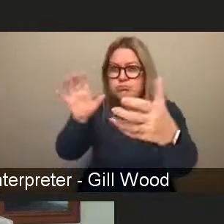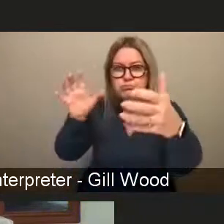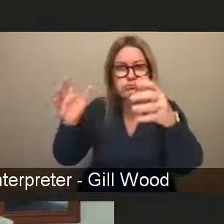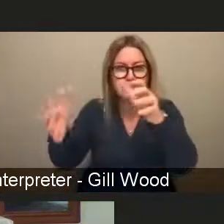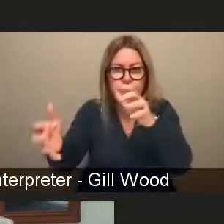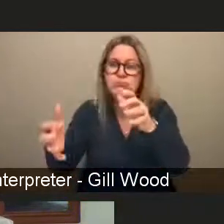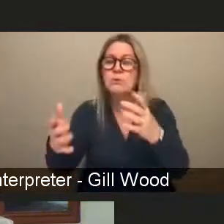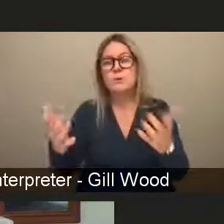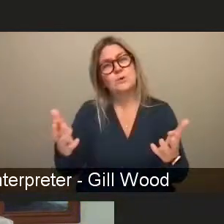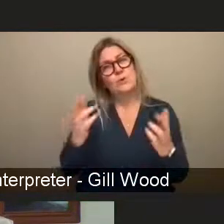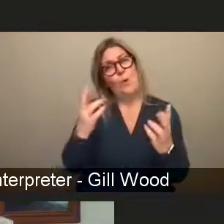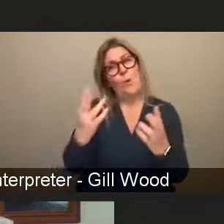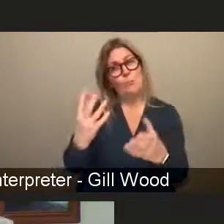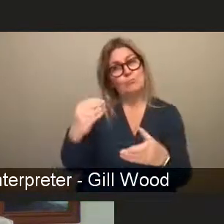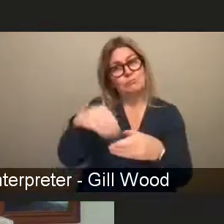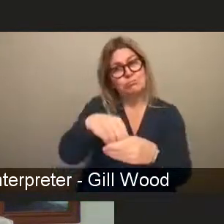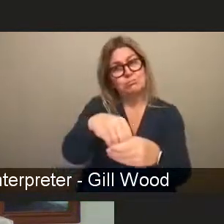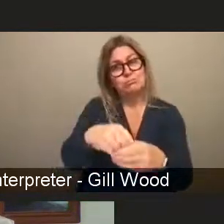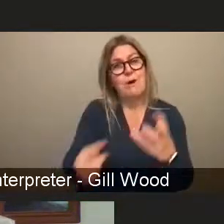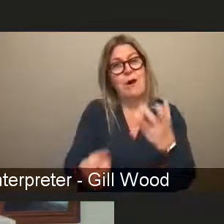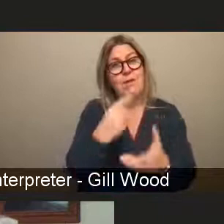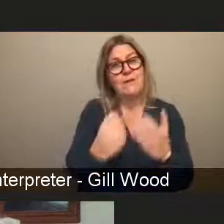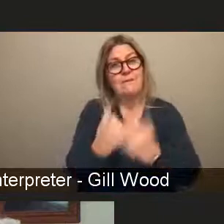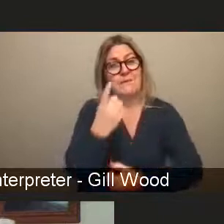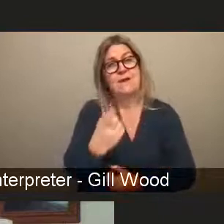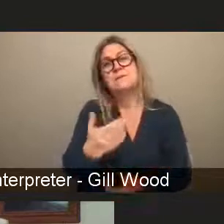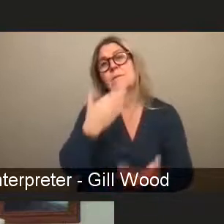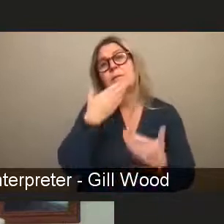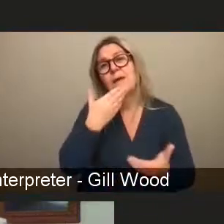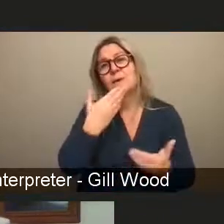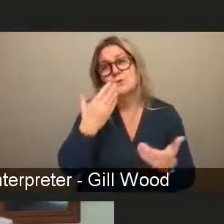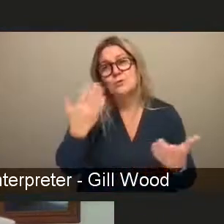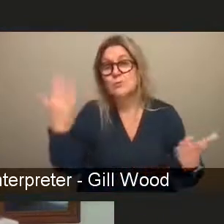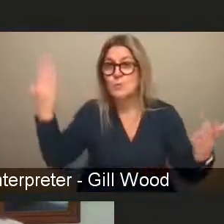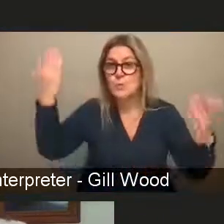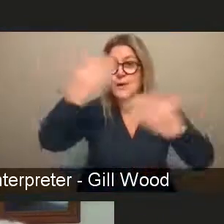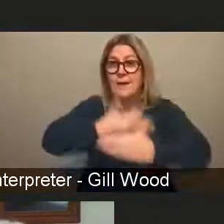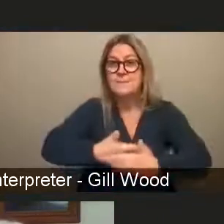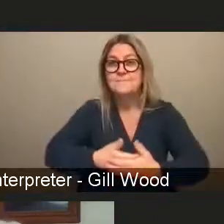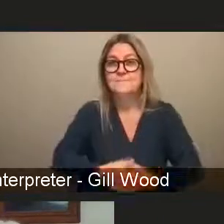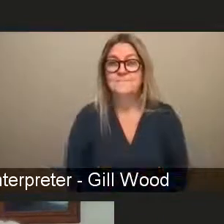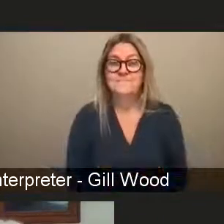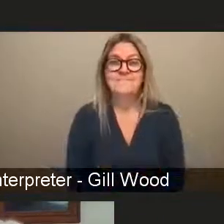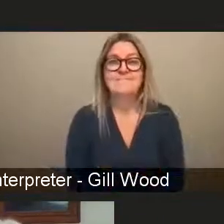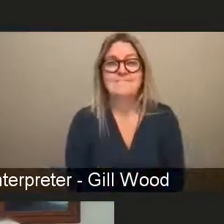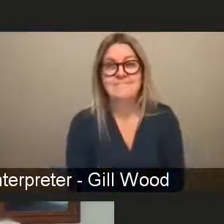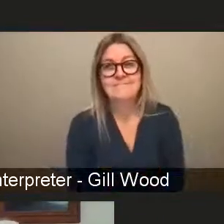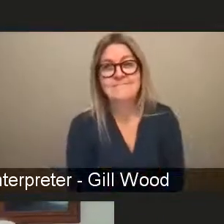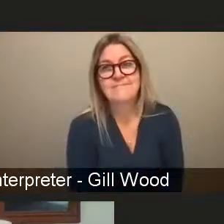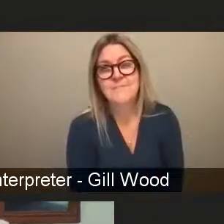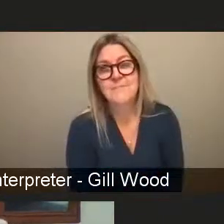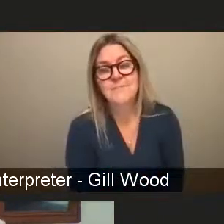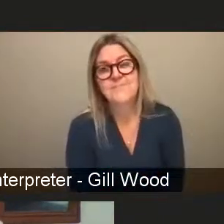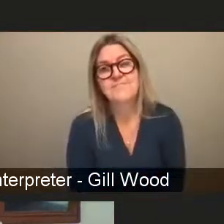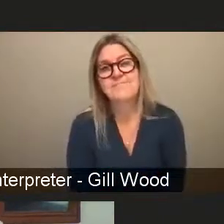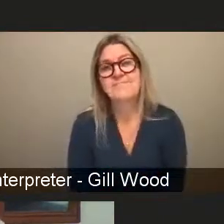can join in these discussions and thank you and good night you you